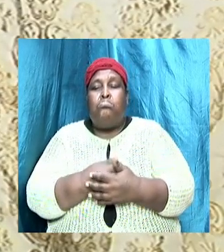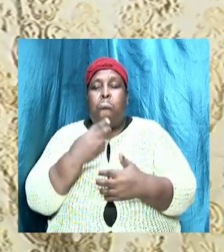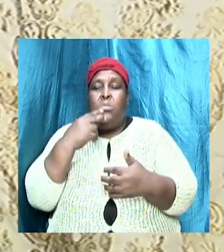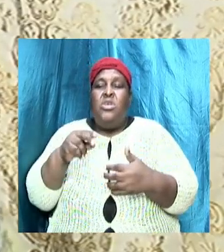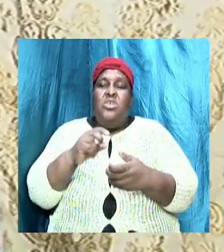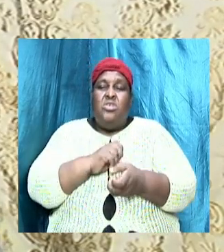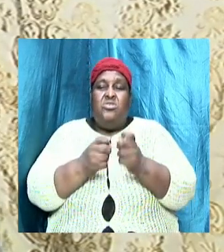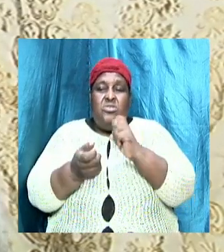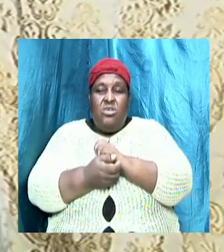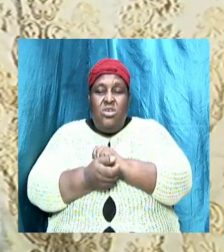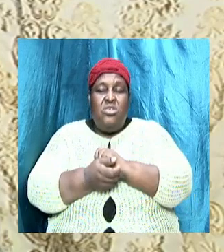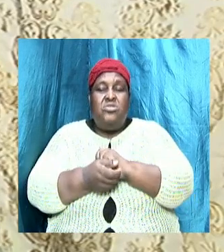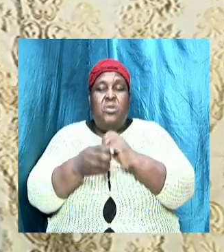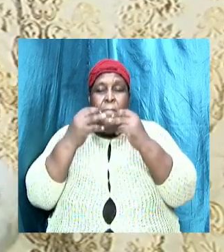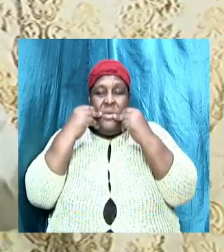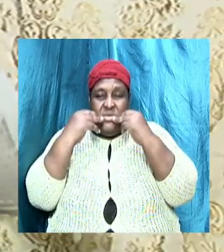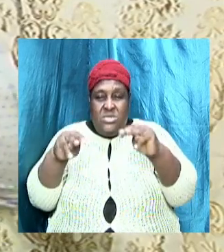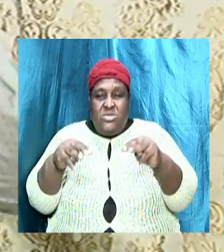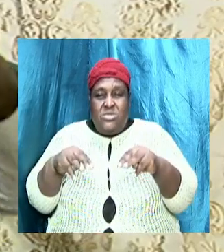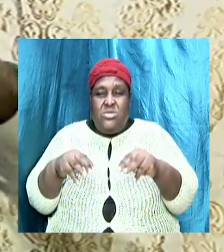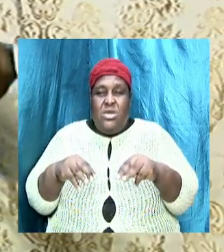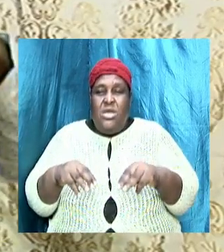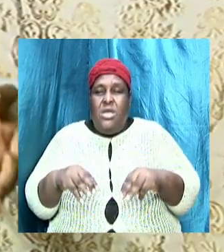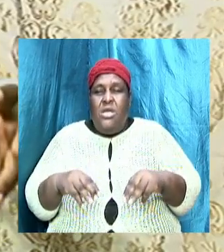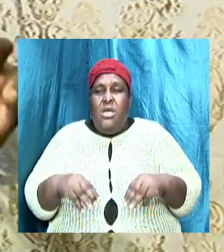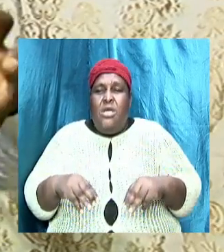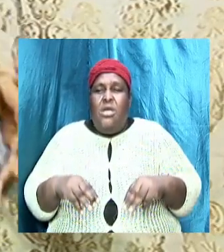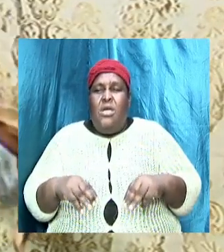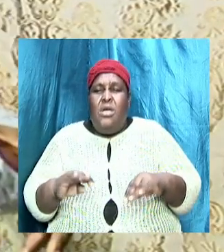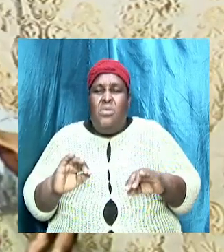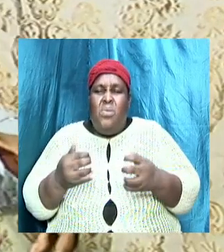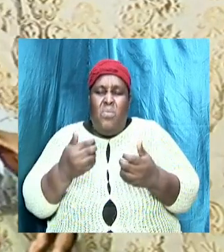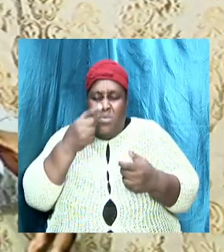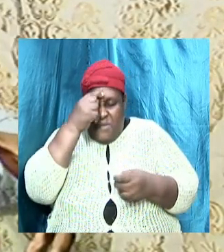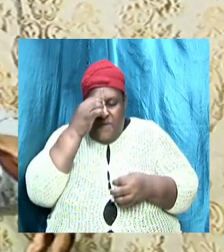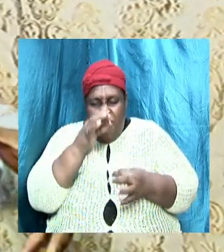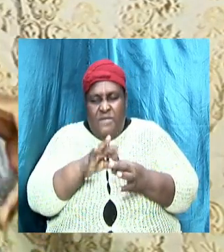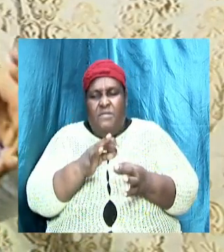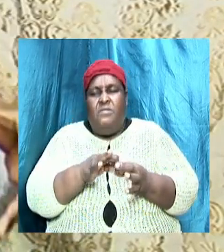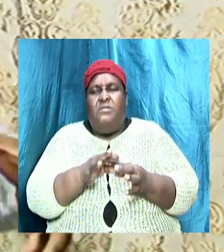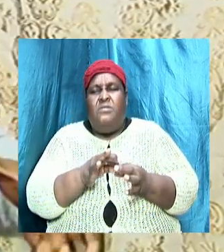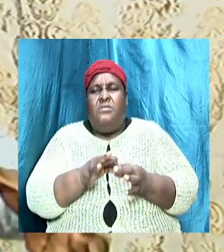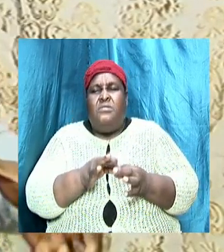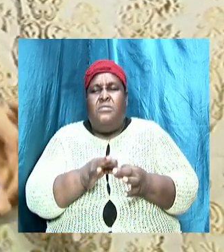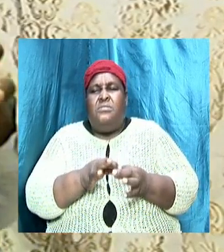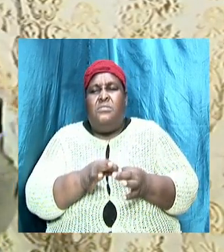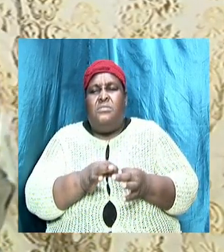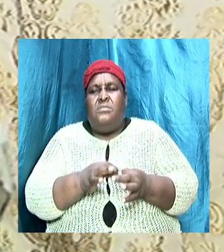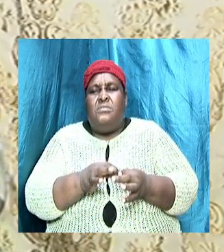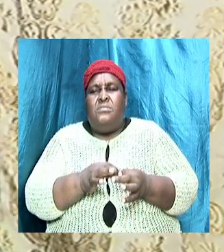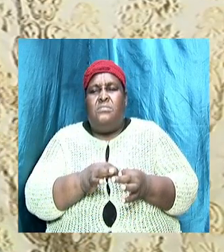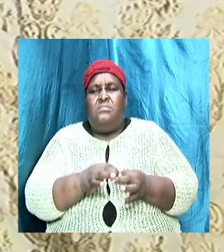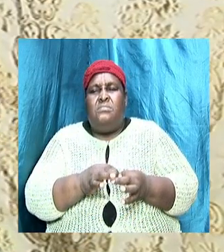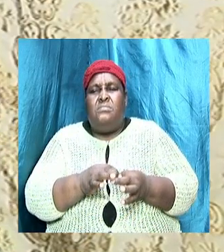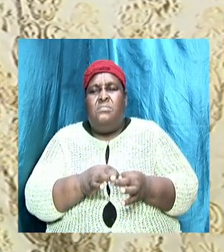listen this change the message and the basis of our faith is